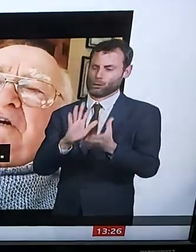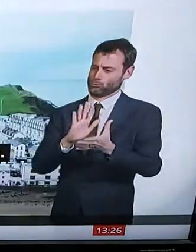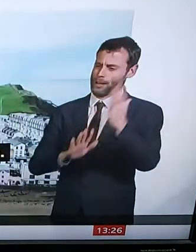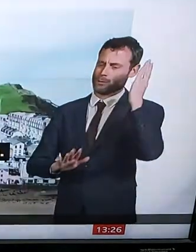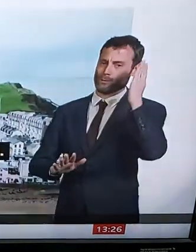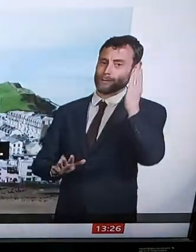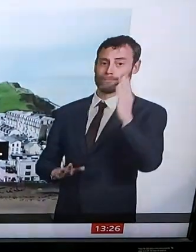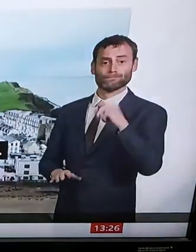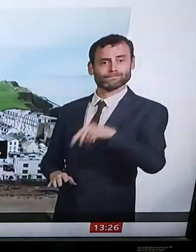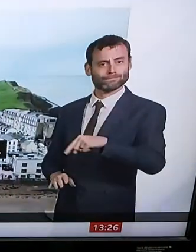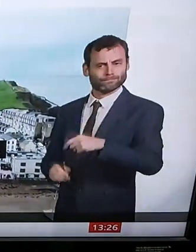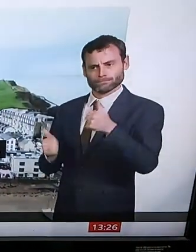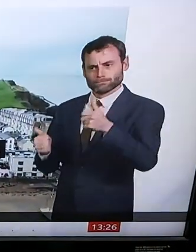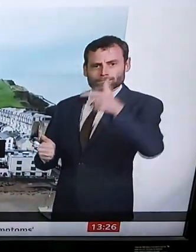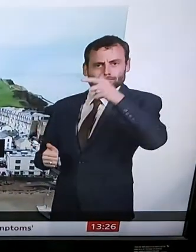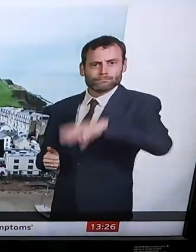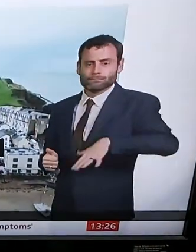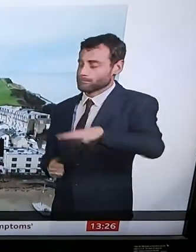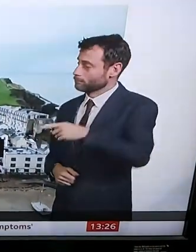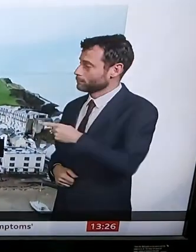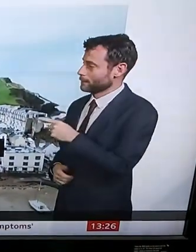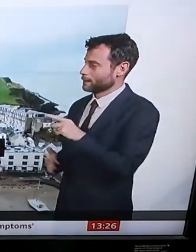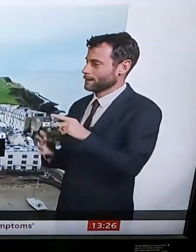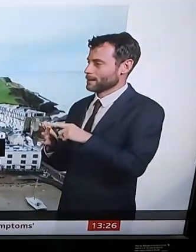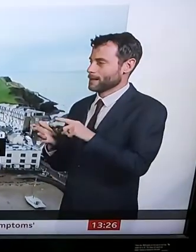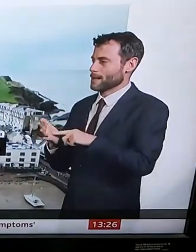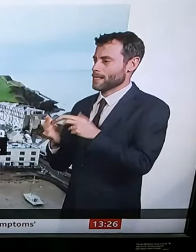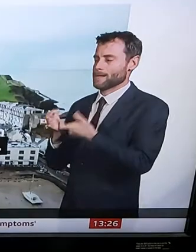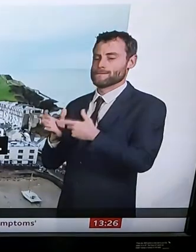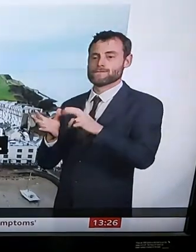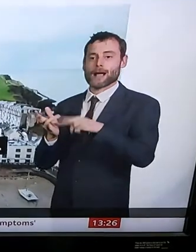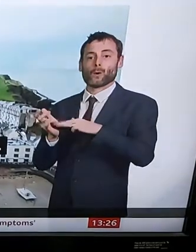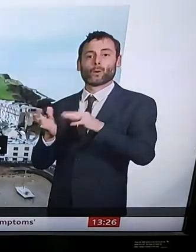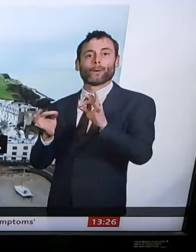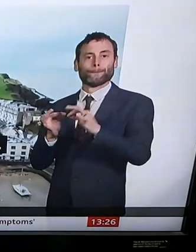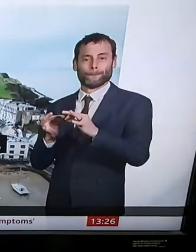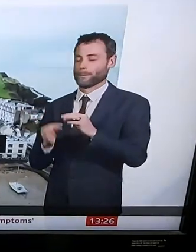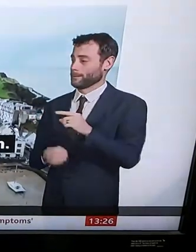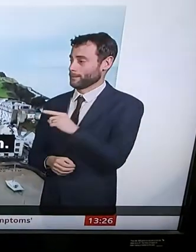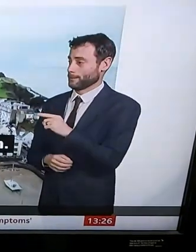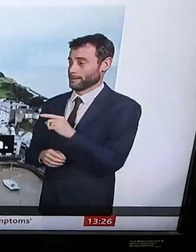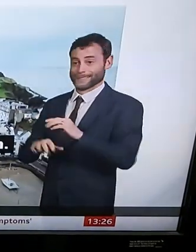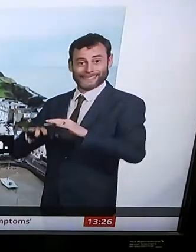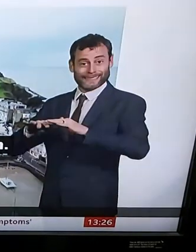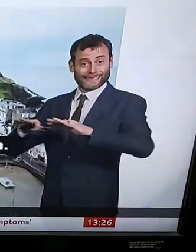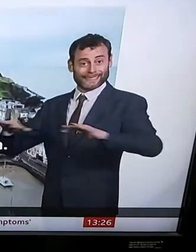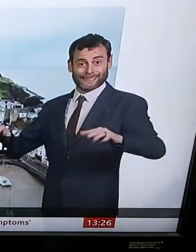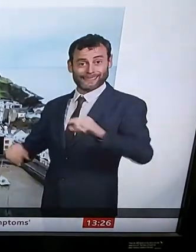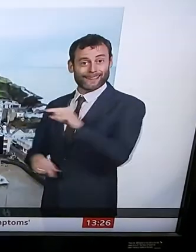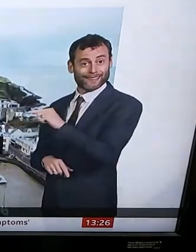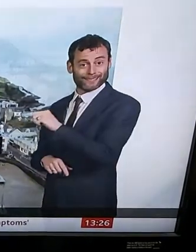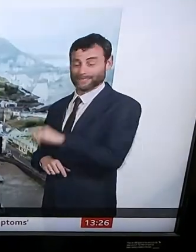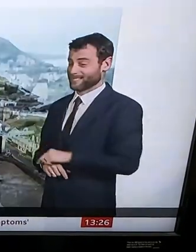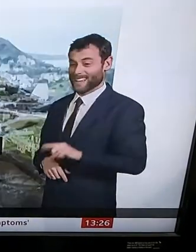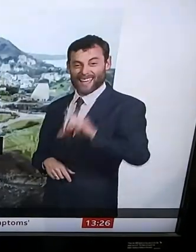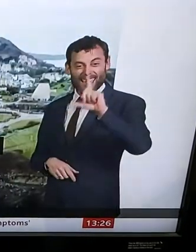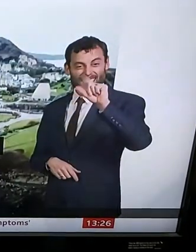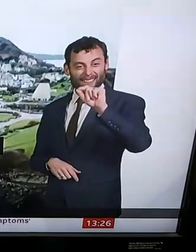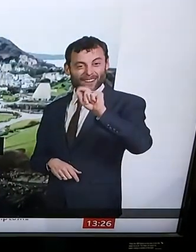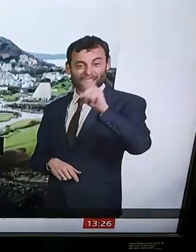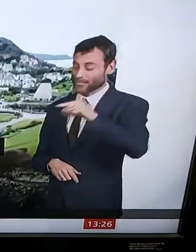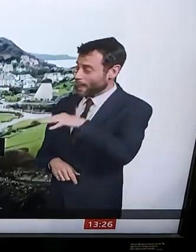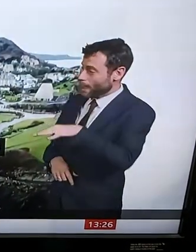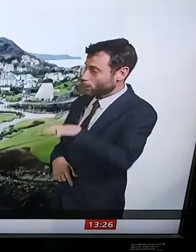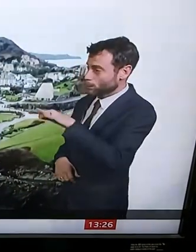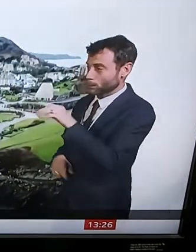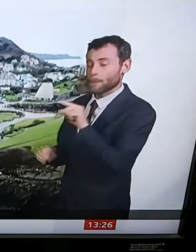fortunate. Ilfracombe is a seaside town. Many of its 11,000 residents are elderly and